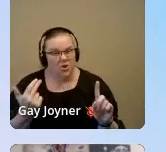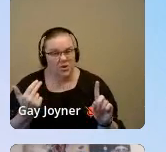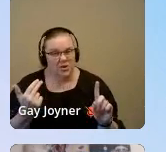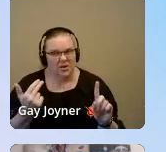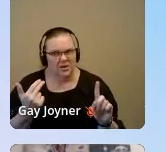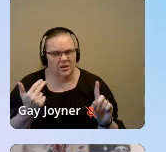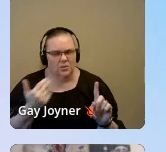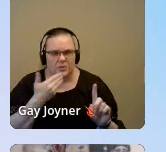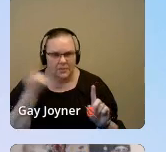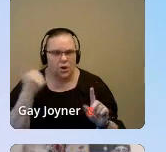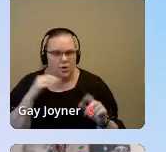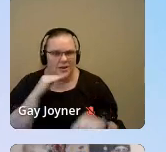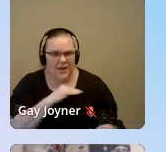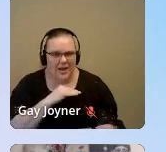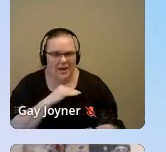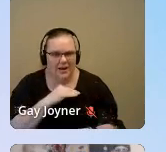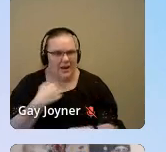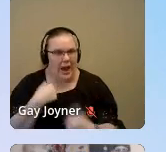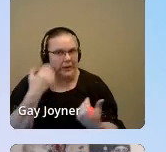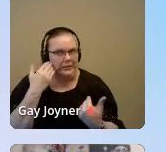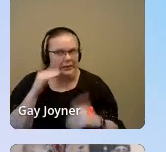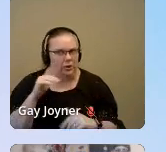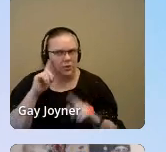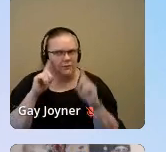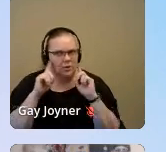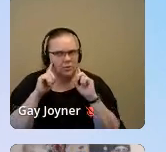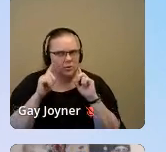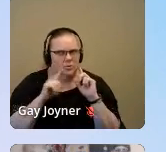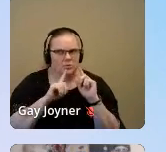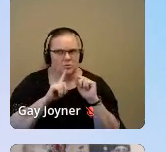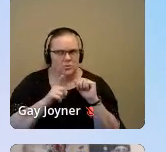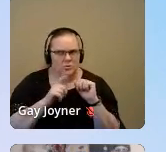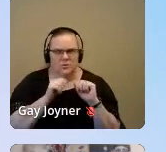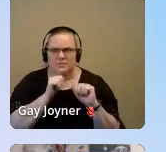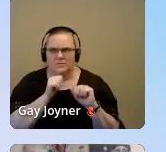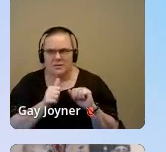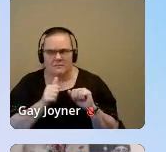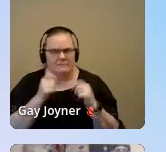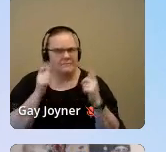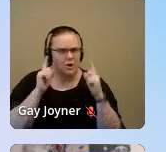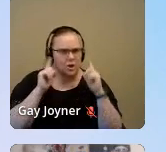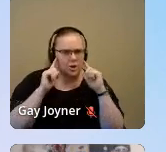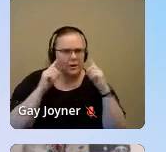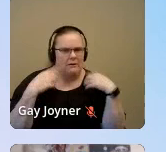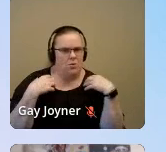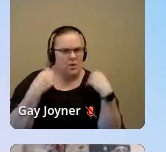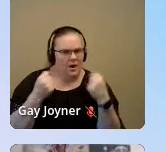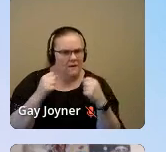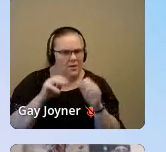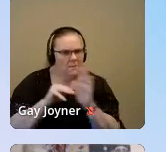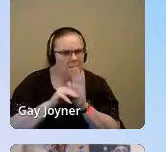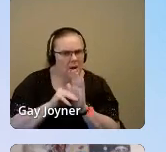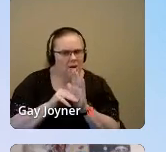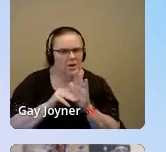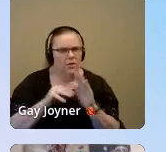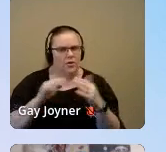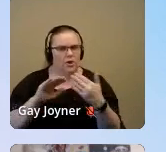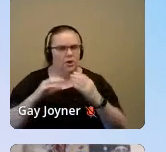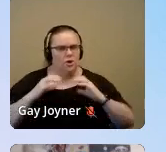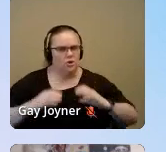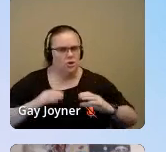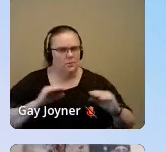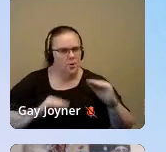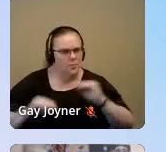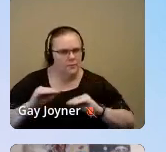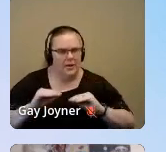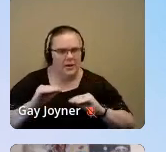lie. I didn't know what I was hearing wasn't true. I had never heard about the recovery model. I had never heard about the consumer movement. I had never heard